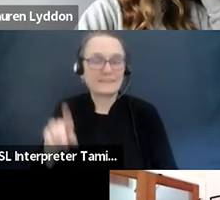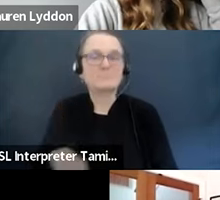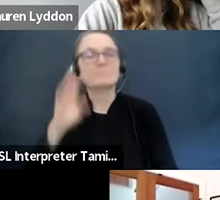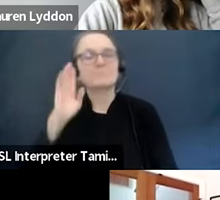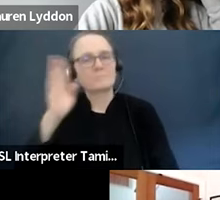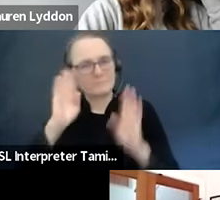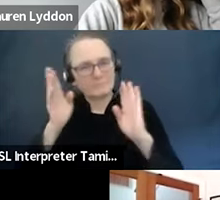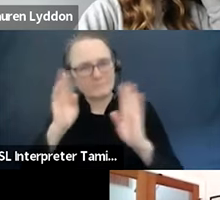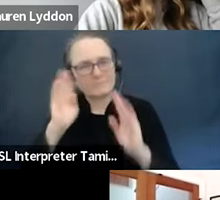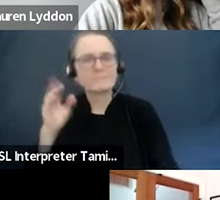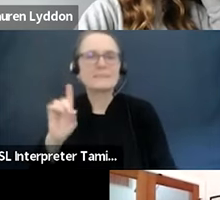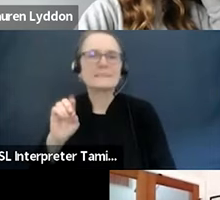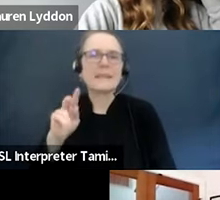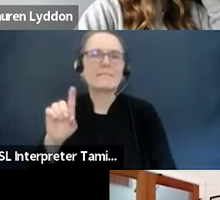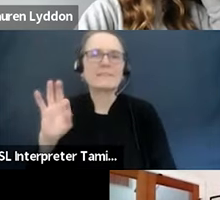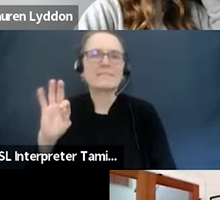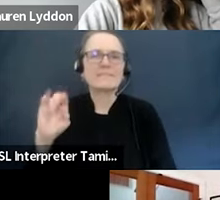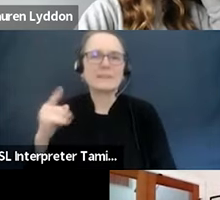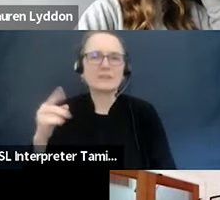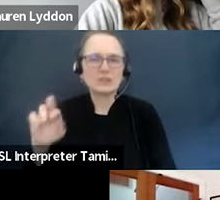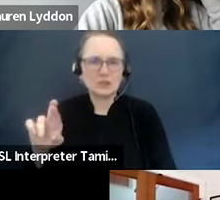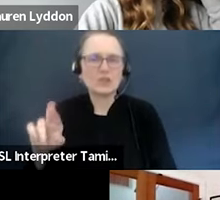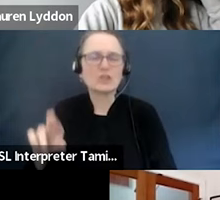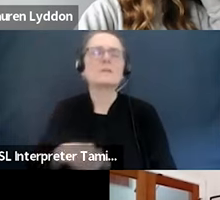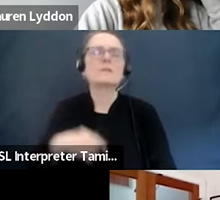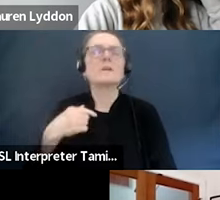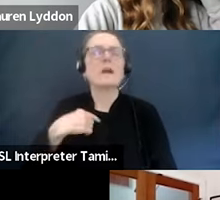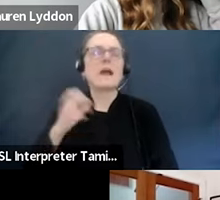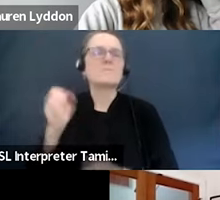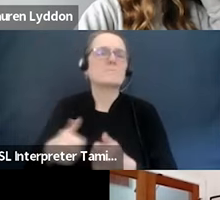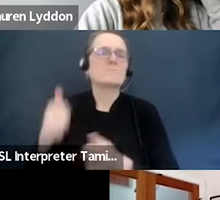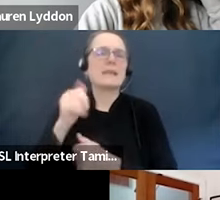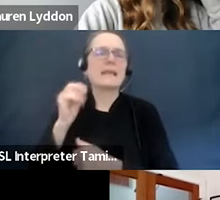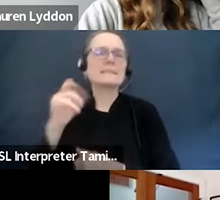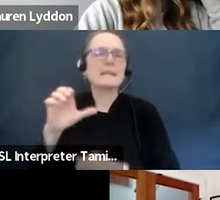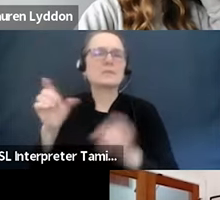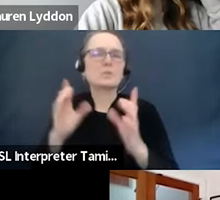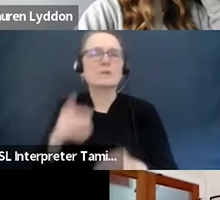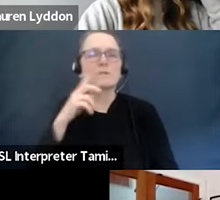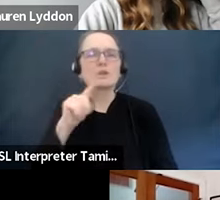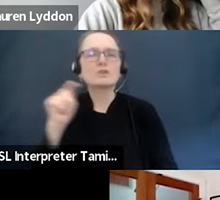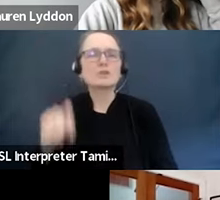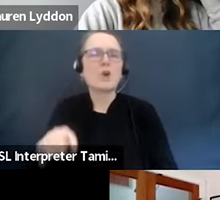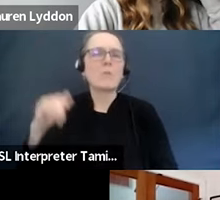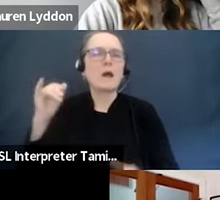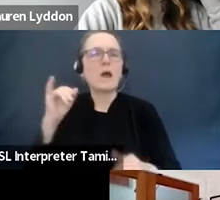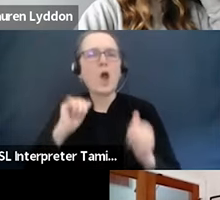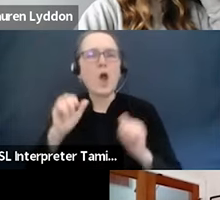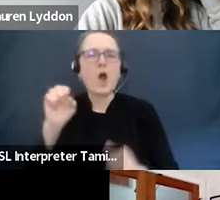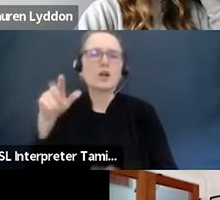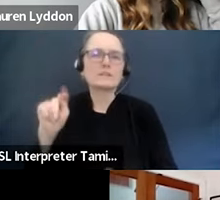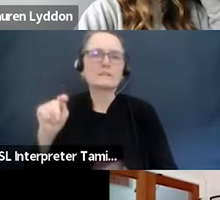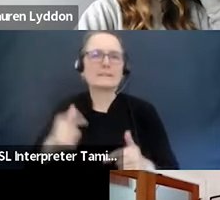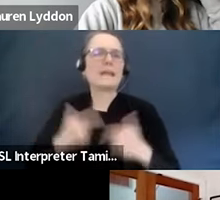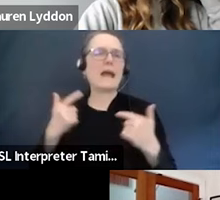executive director at Tacoma Arts Live. I use he, him pronouns. I am a late middle-aged, although I'm